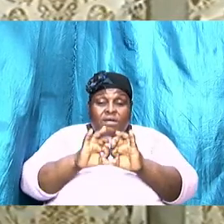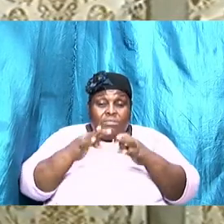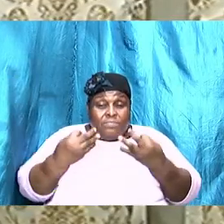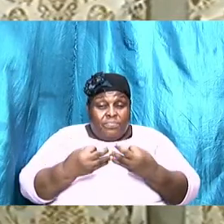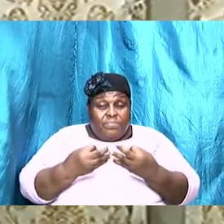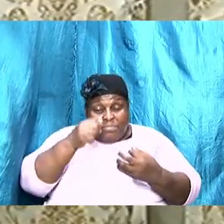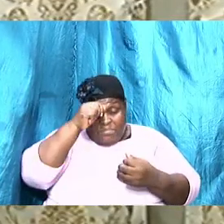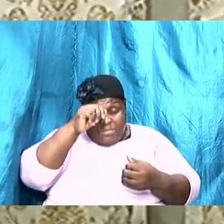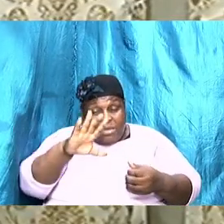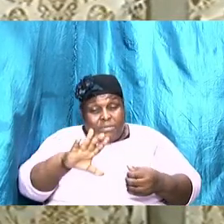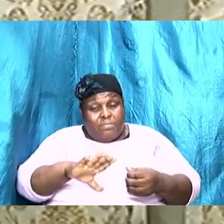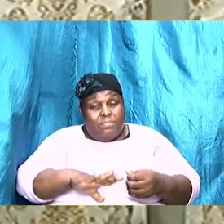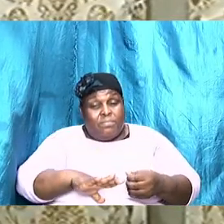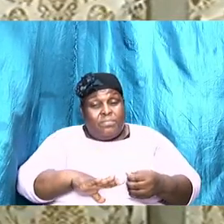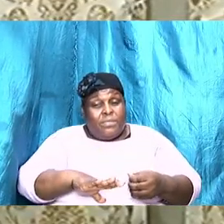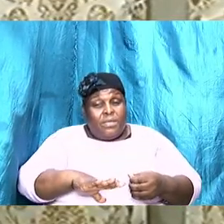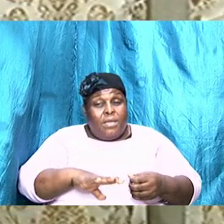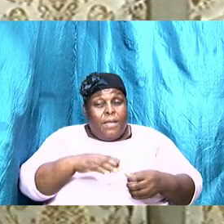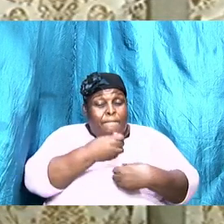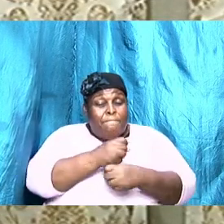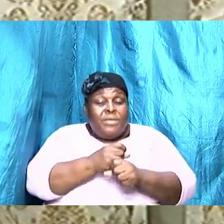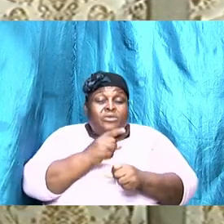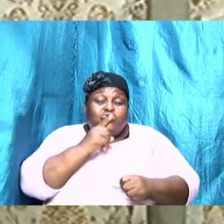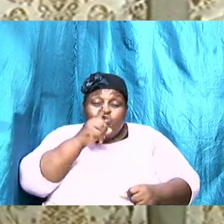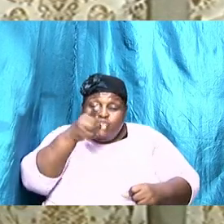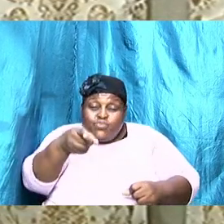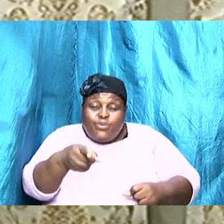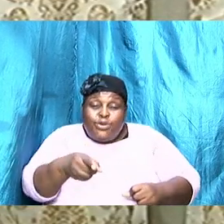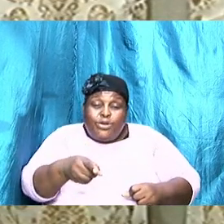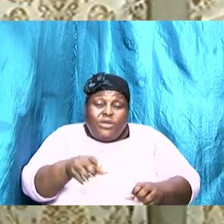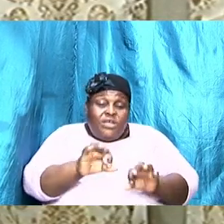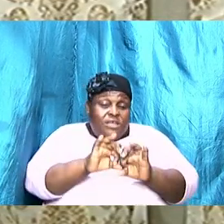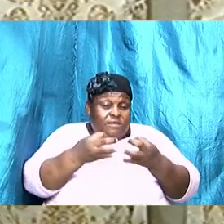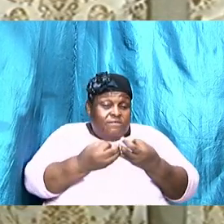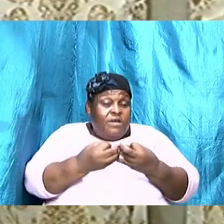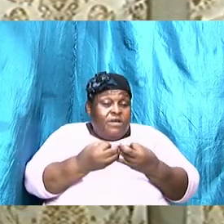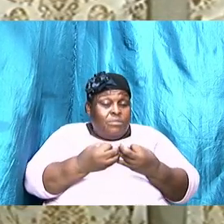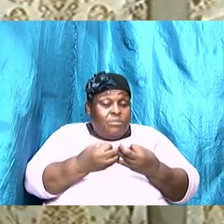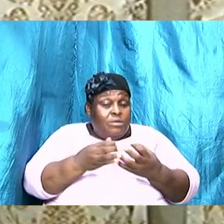men and make sure that they are okay